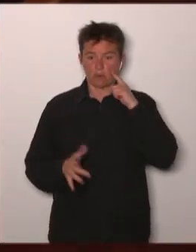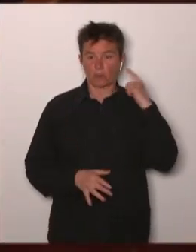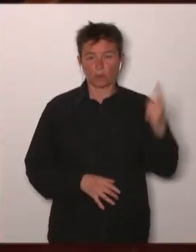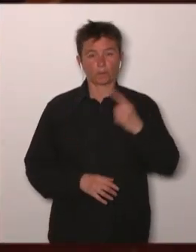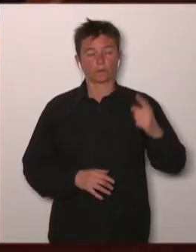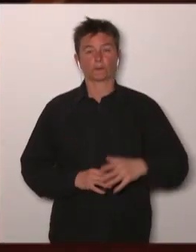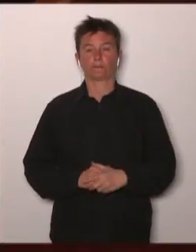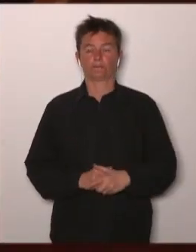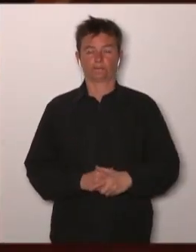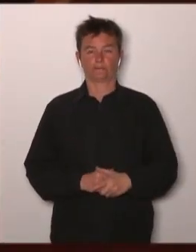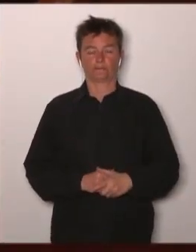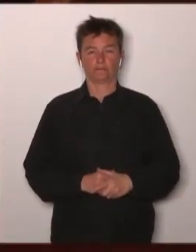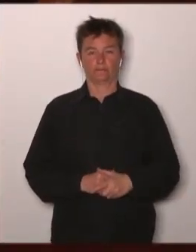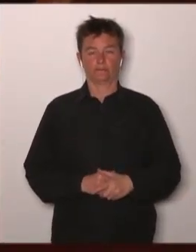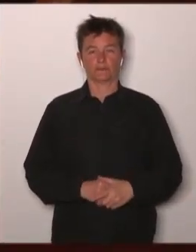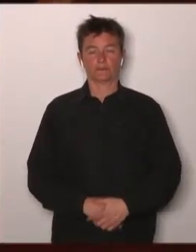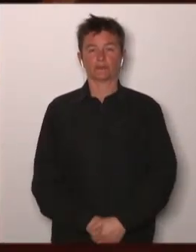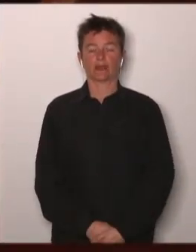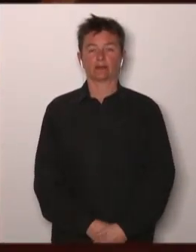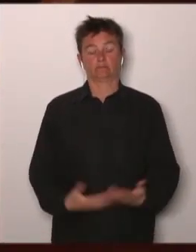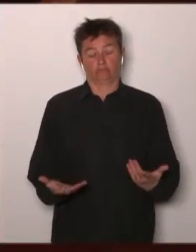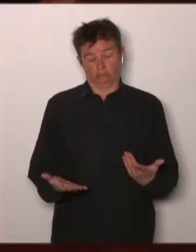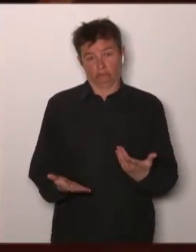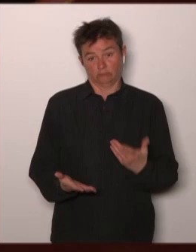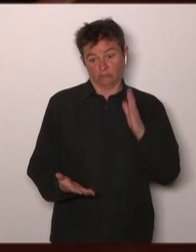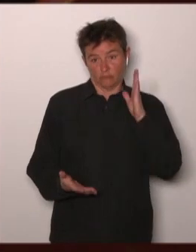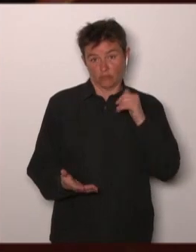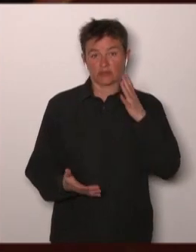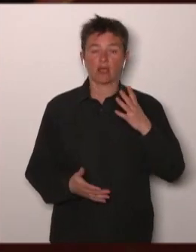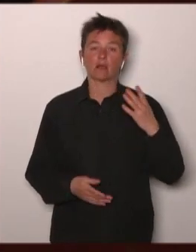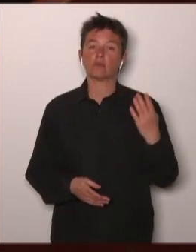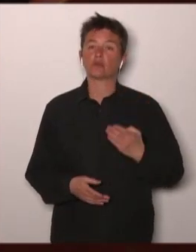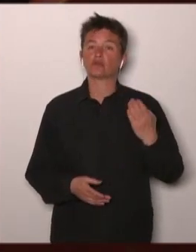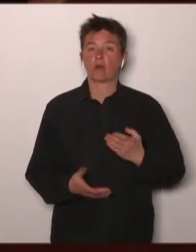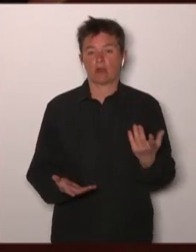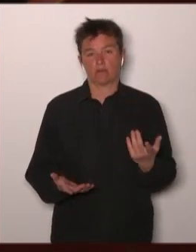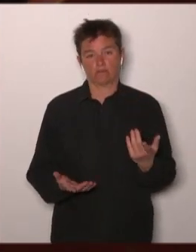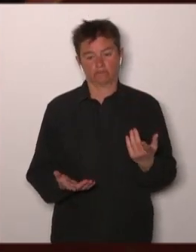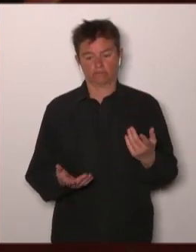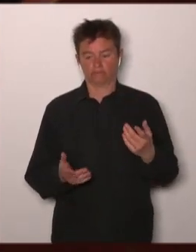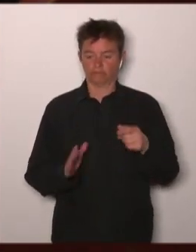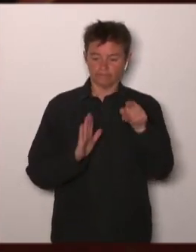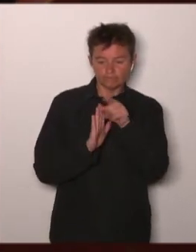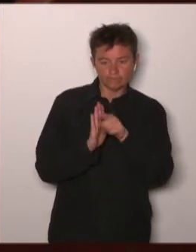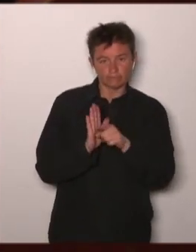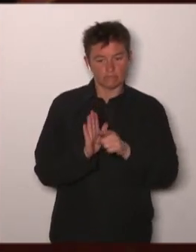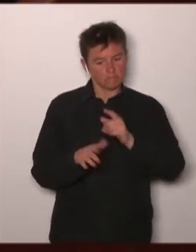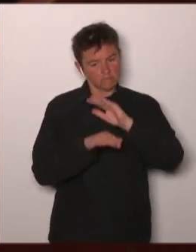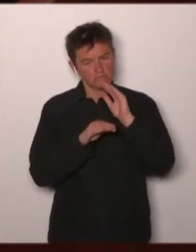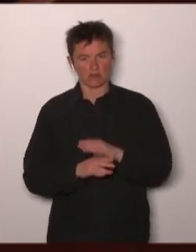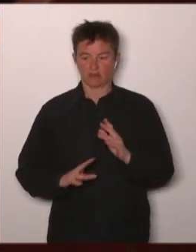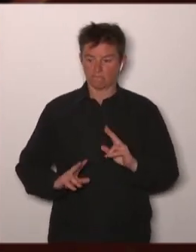to have this I would say protected and dynamic frame for independent research on this treatment